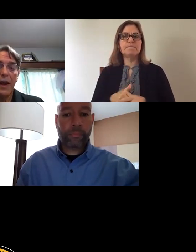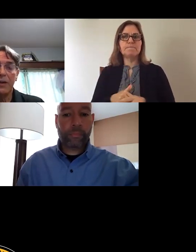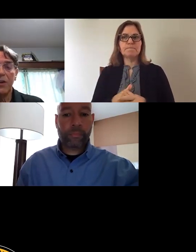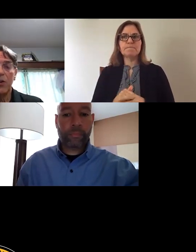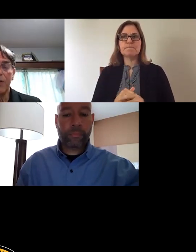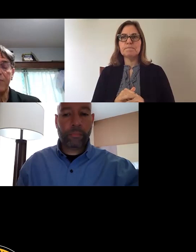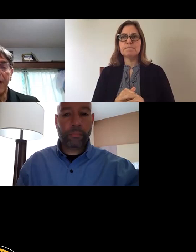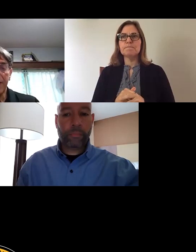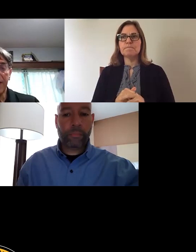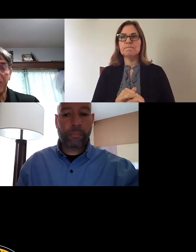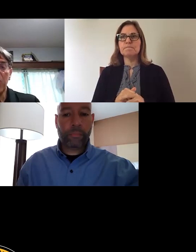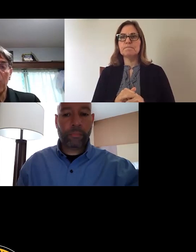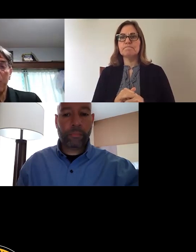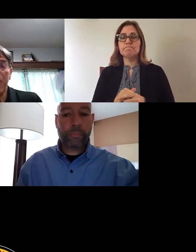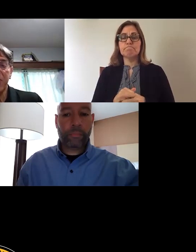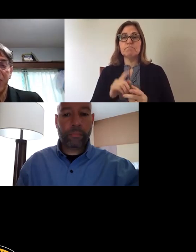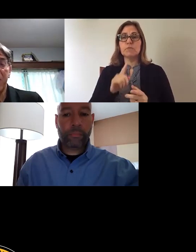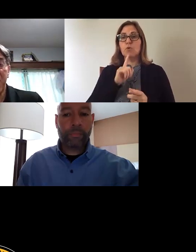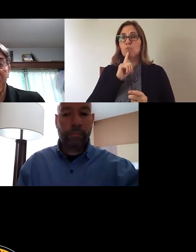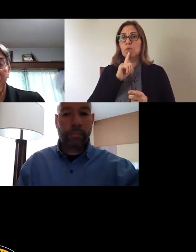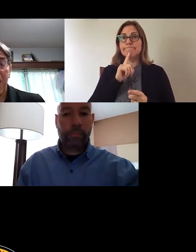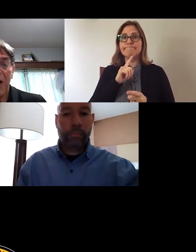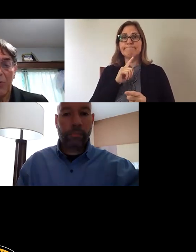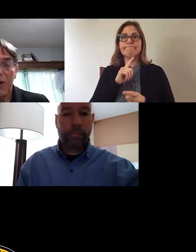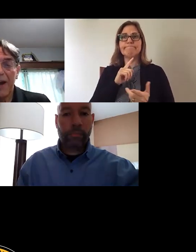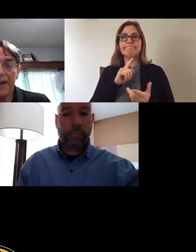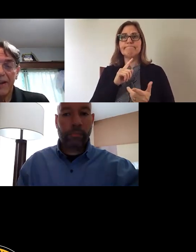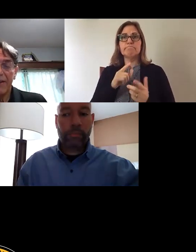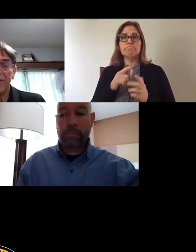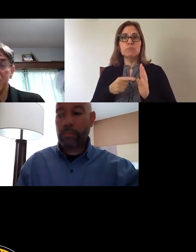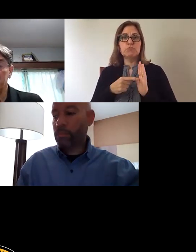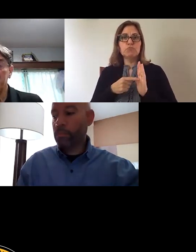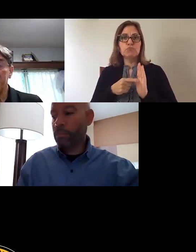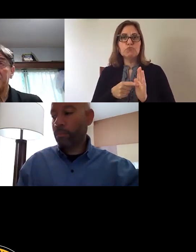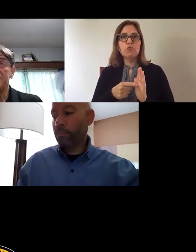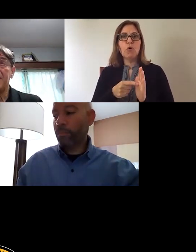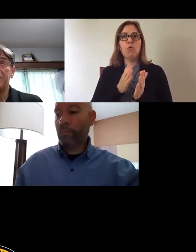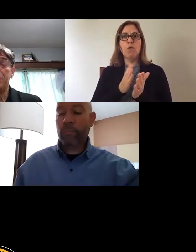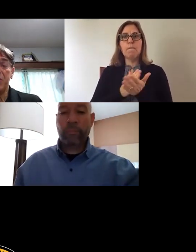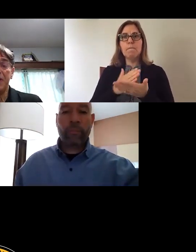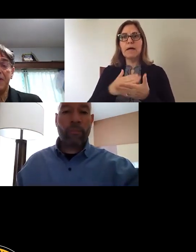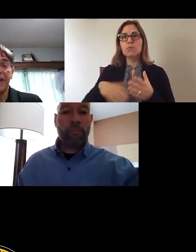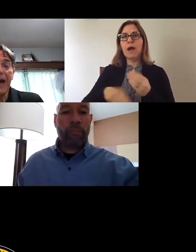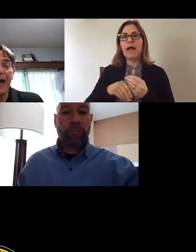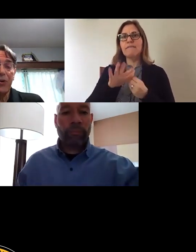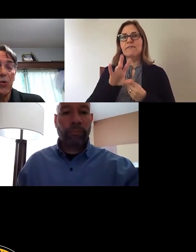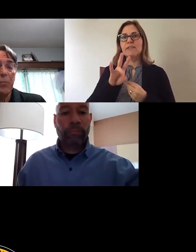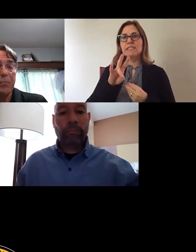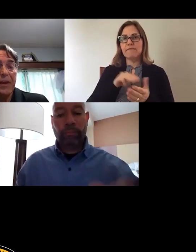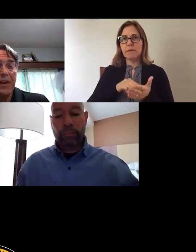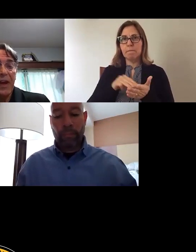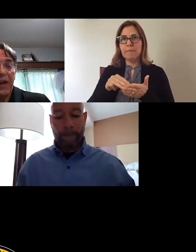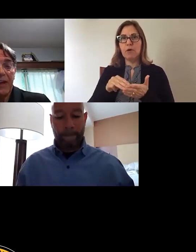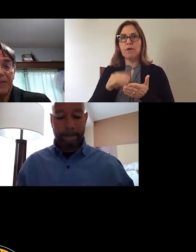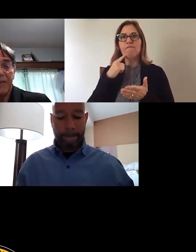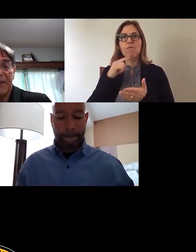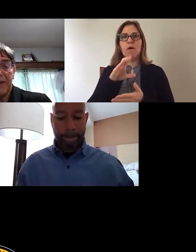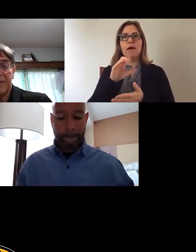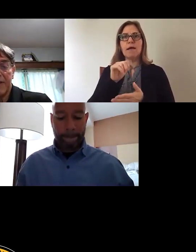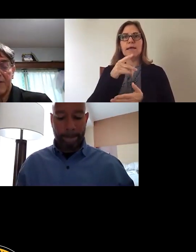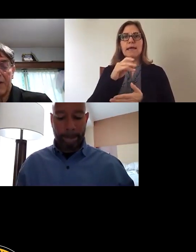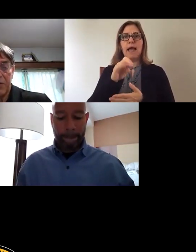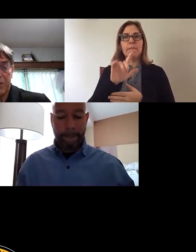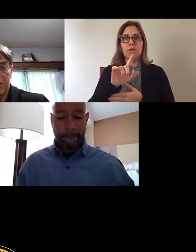And, you know, reflected into our budget, uh, we're adding an additional $57 million into capital and,